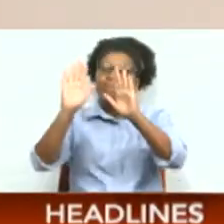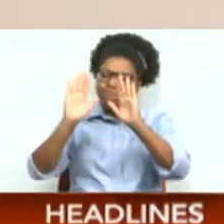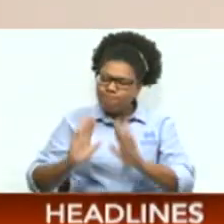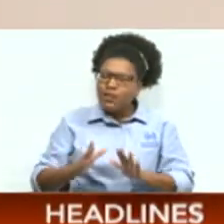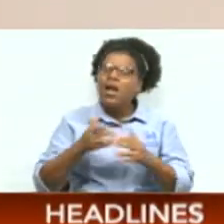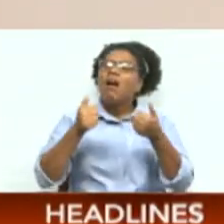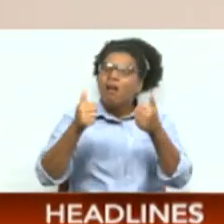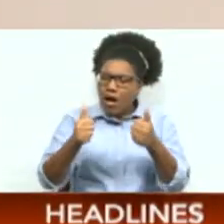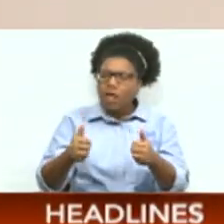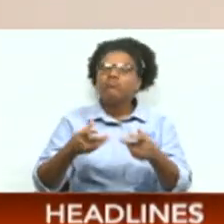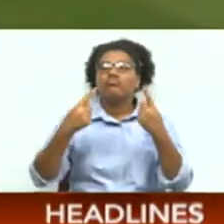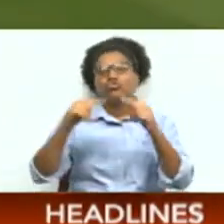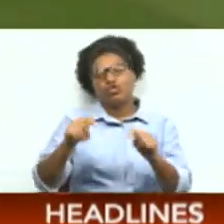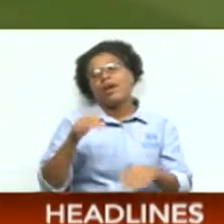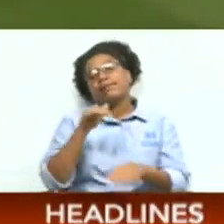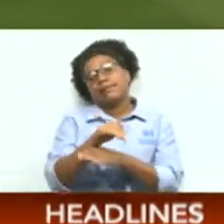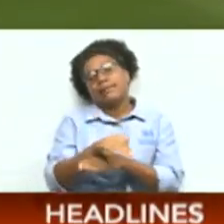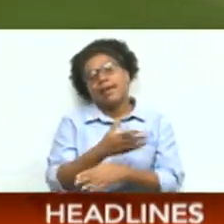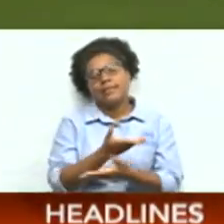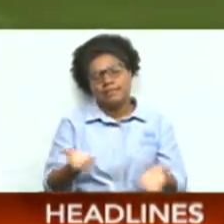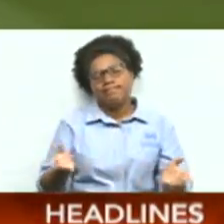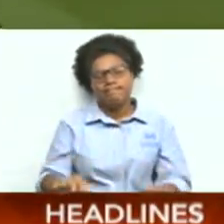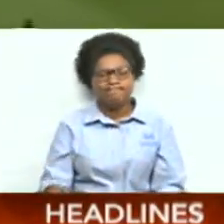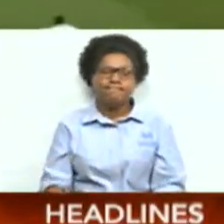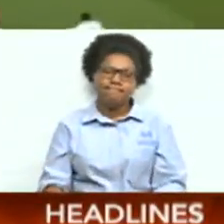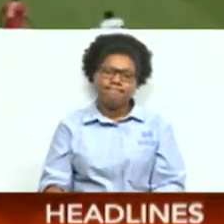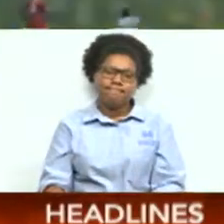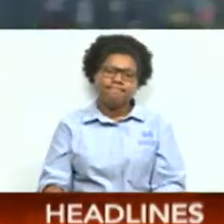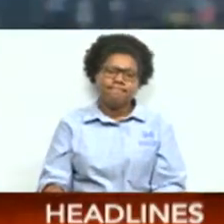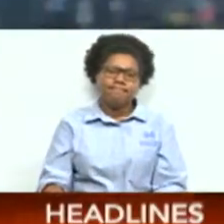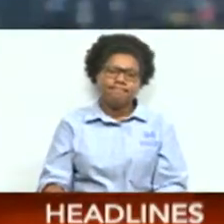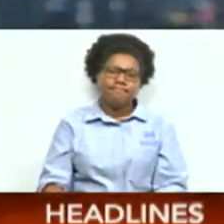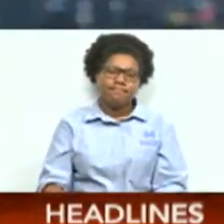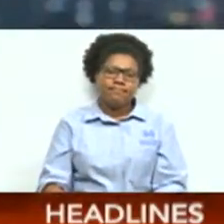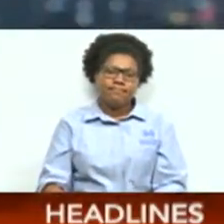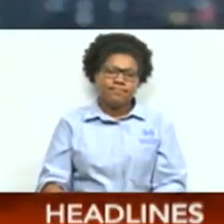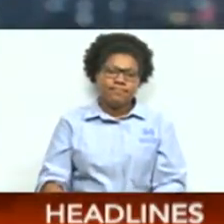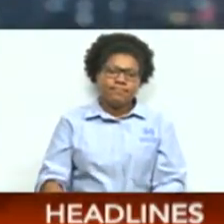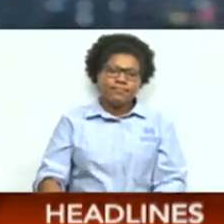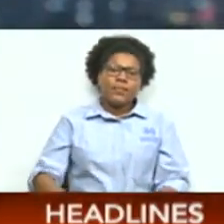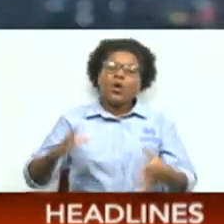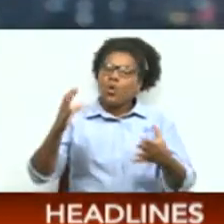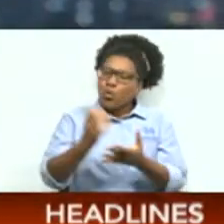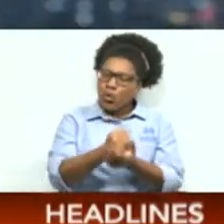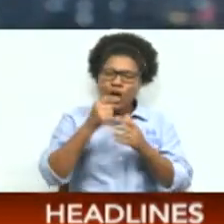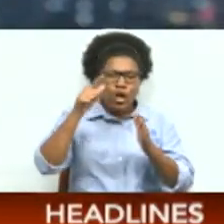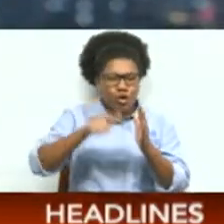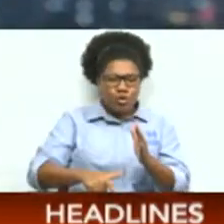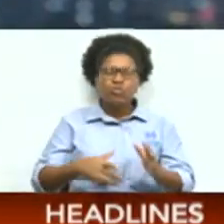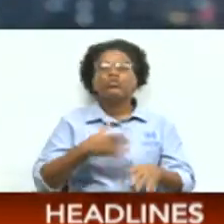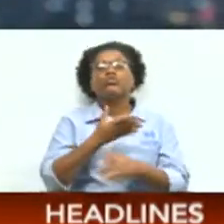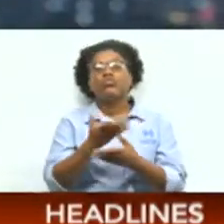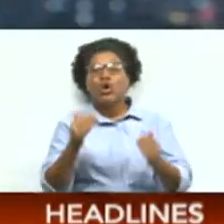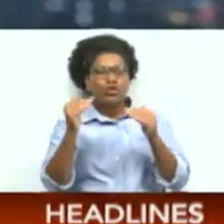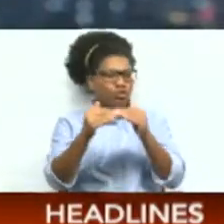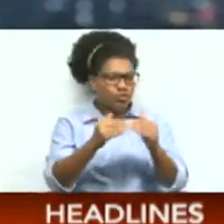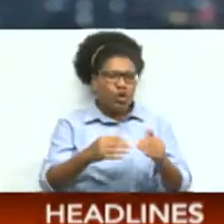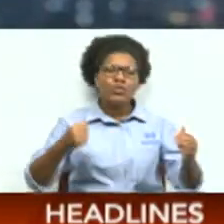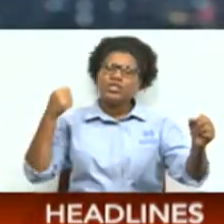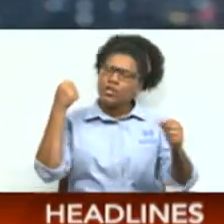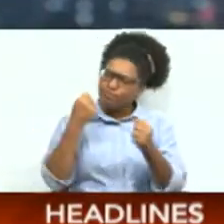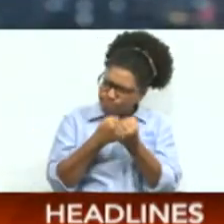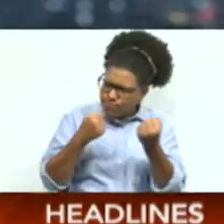tonight. Rajiv Sourat Singh, CNC3 Sport. Win, lose or draw, we still support Soca Warriors.